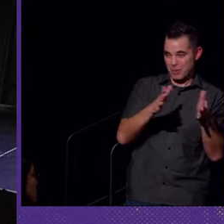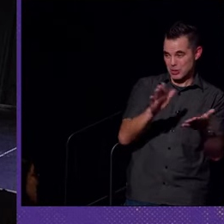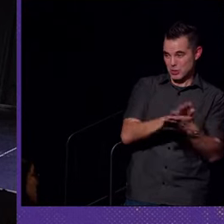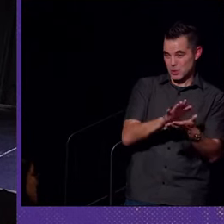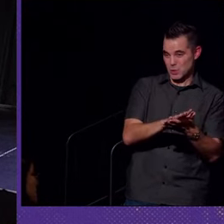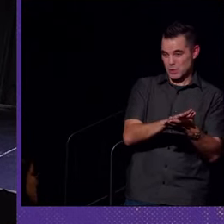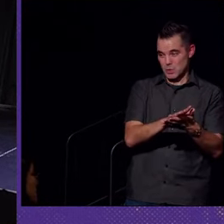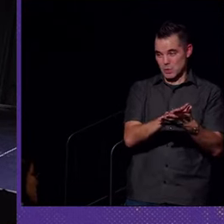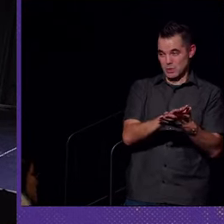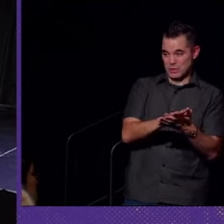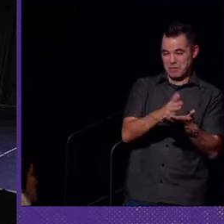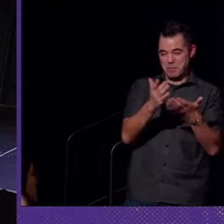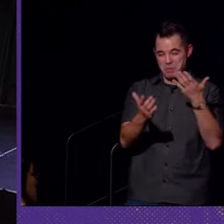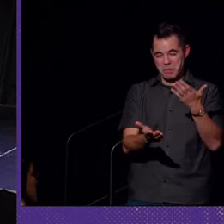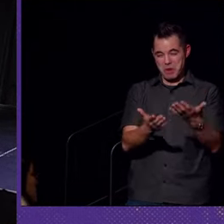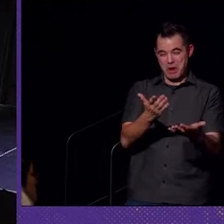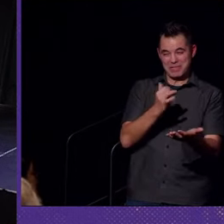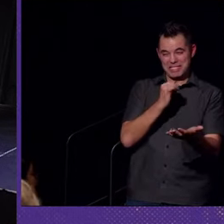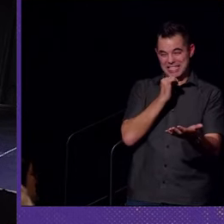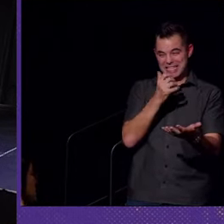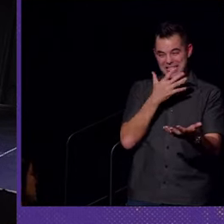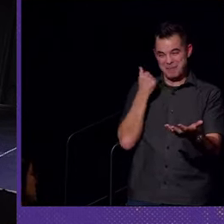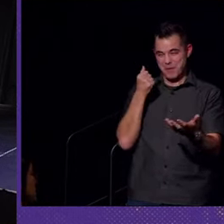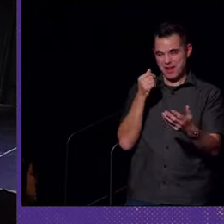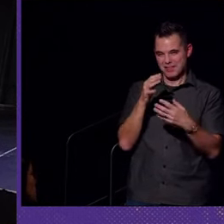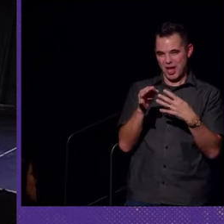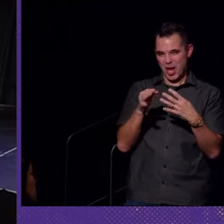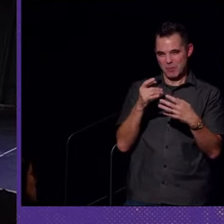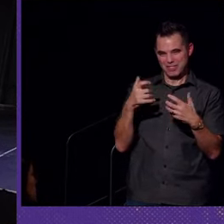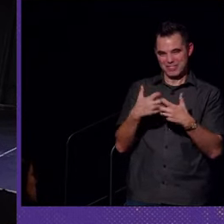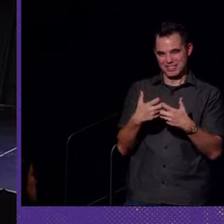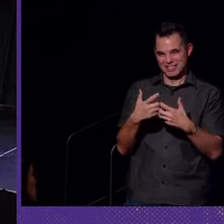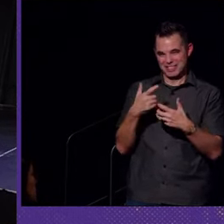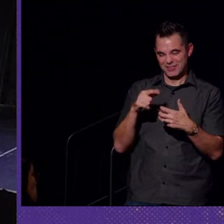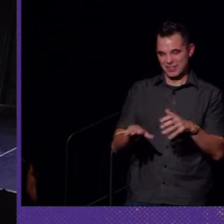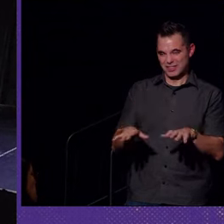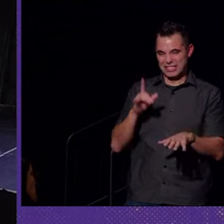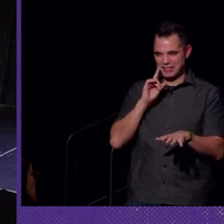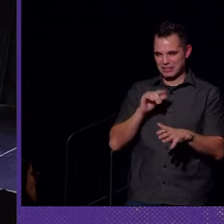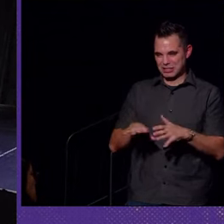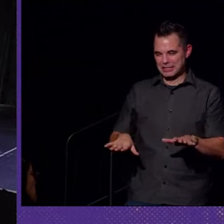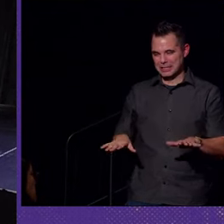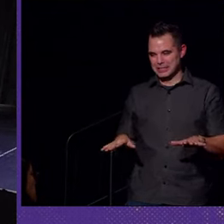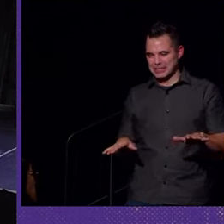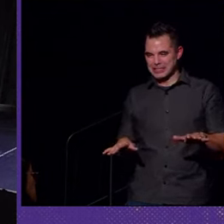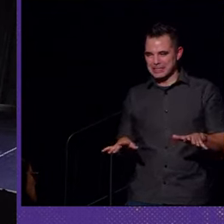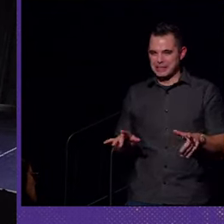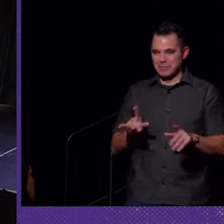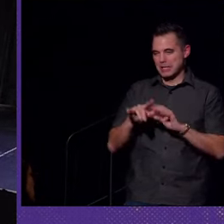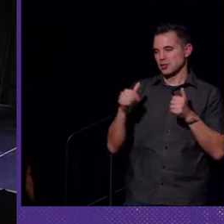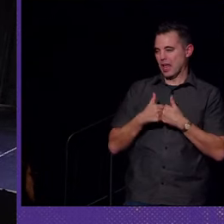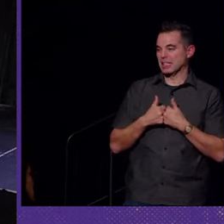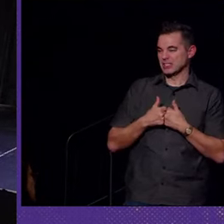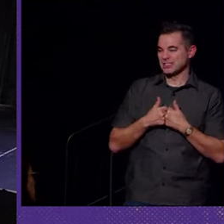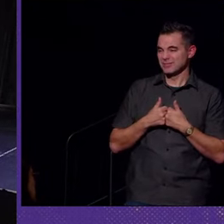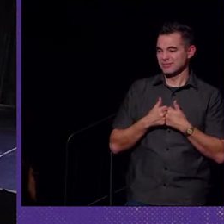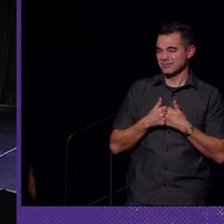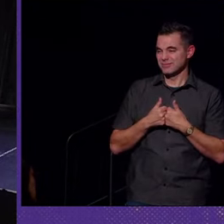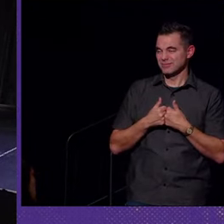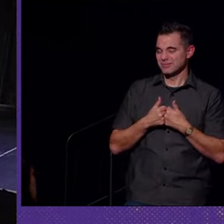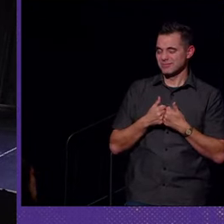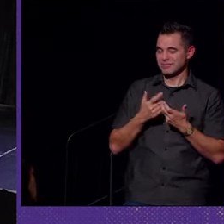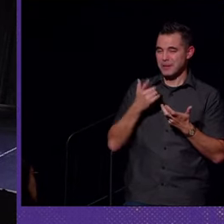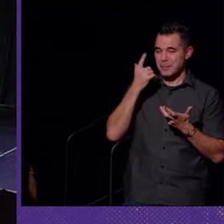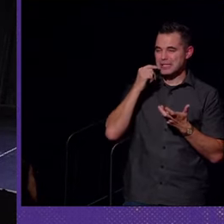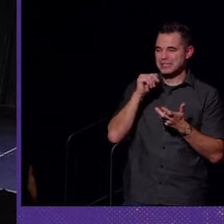probably isn't the best option. But it's challenging because